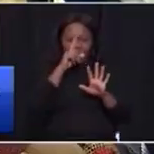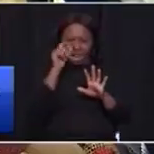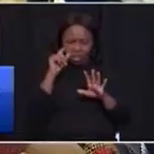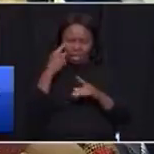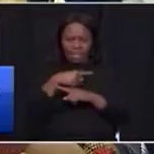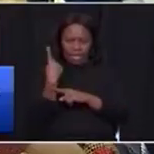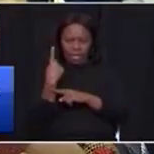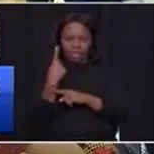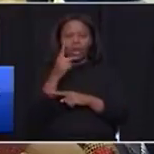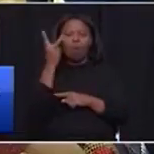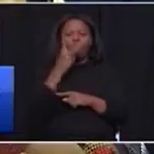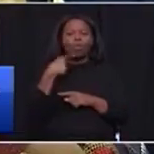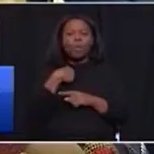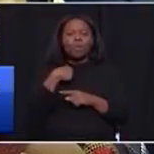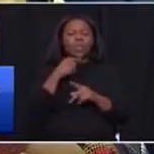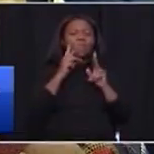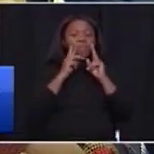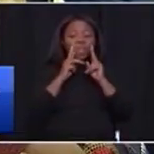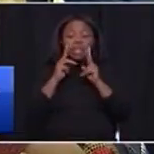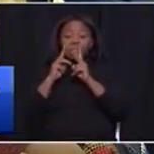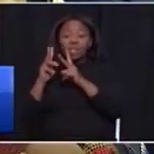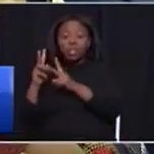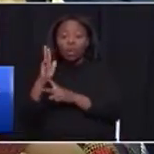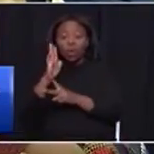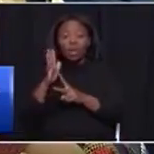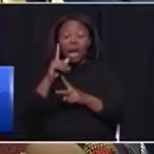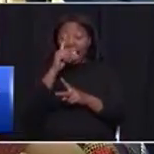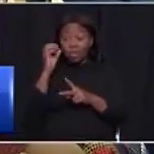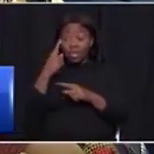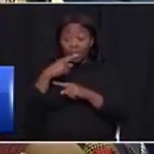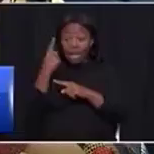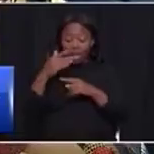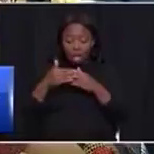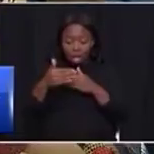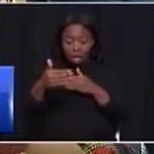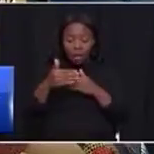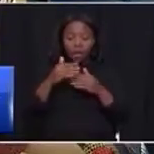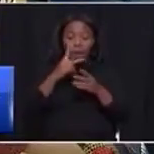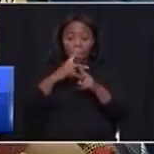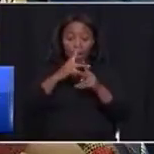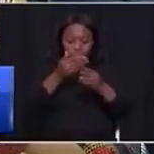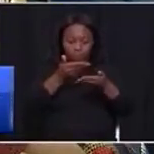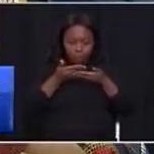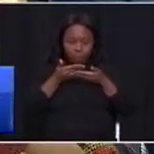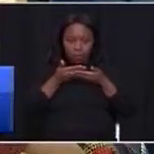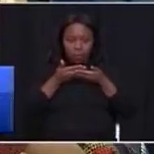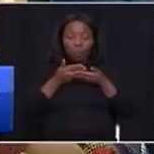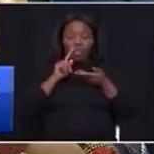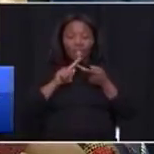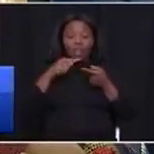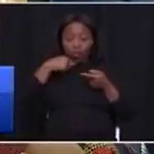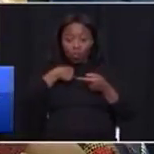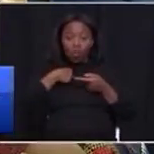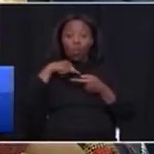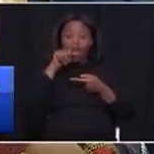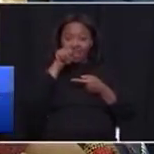also visit within 100 days we get the plan. Now, you and I are going to